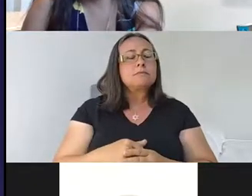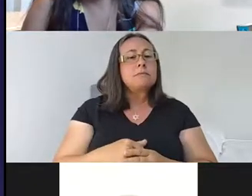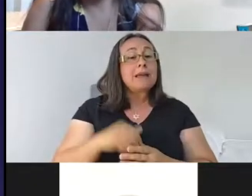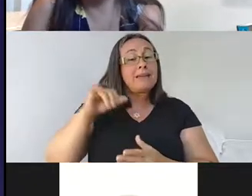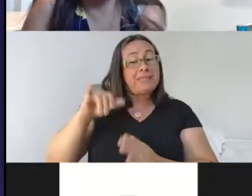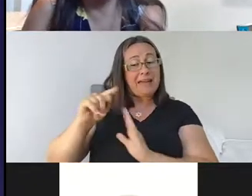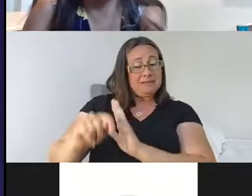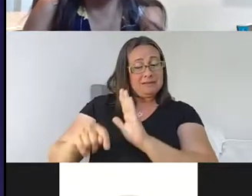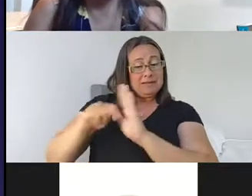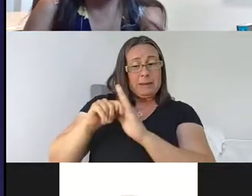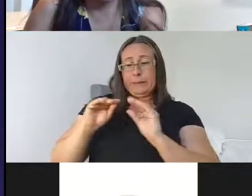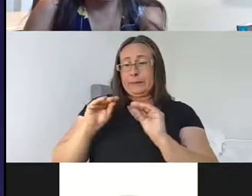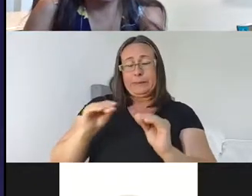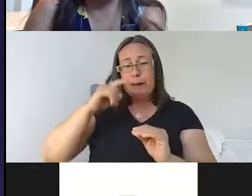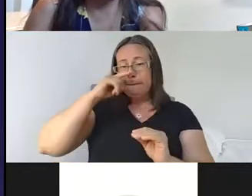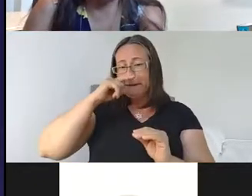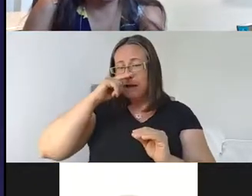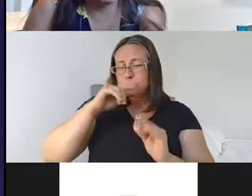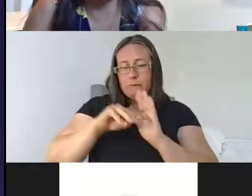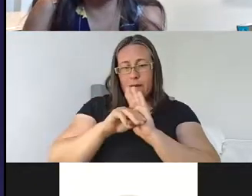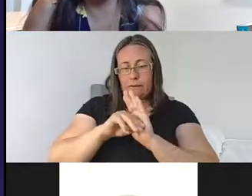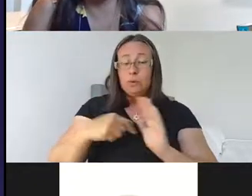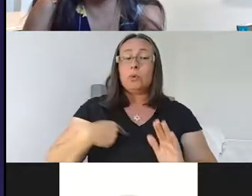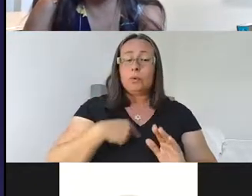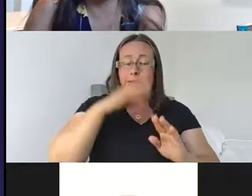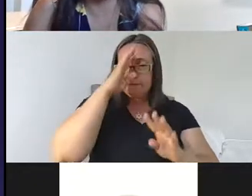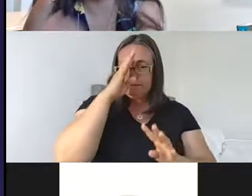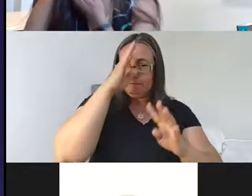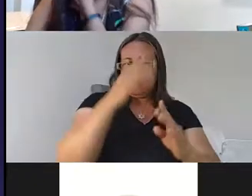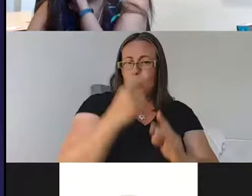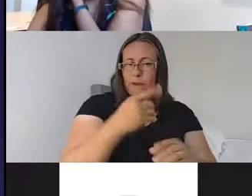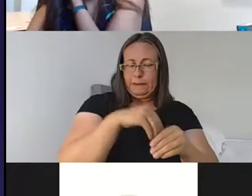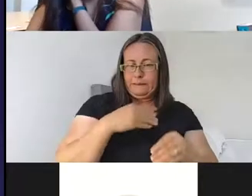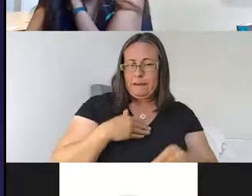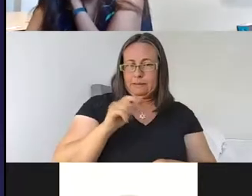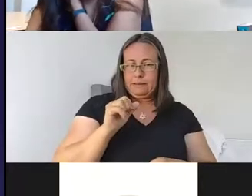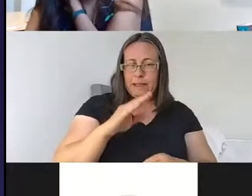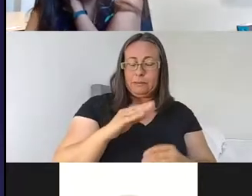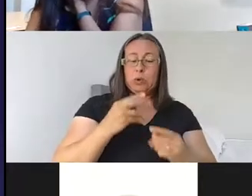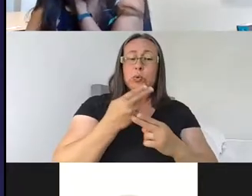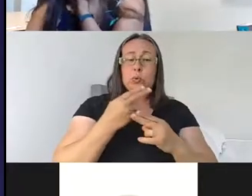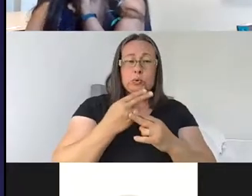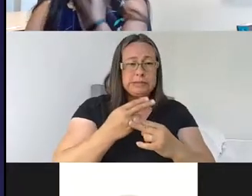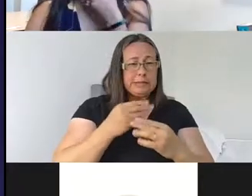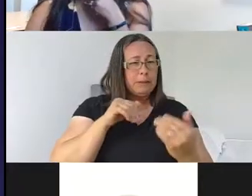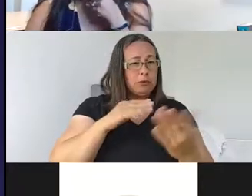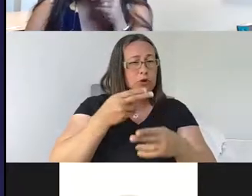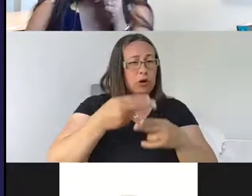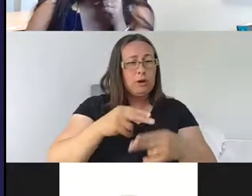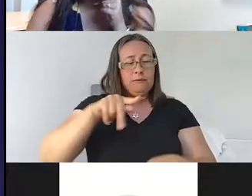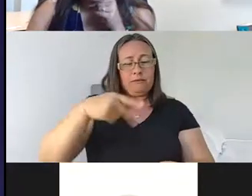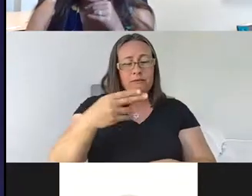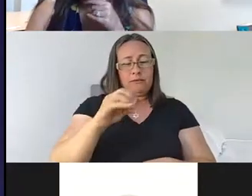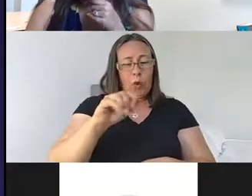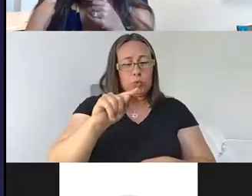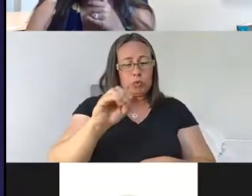the time to study cerebellar strokes. So we developed one in my lab a few years ago, using an approach called phototherbosis. And so really,